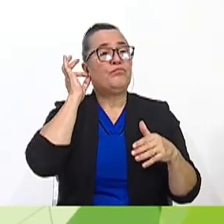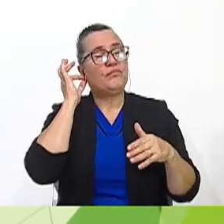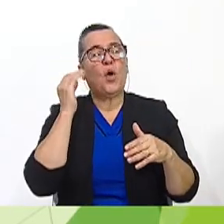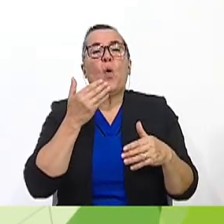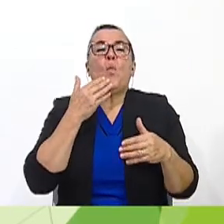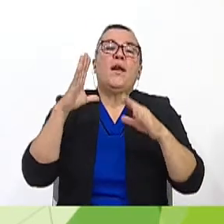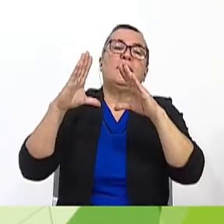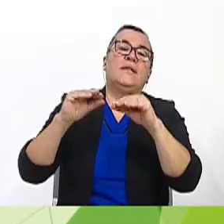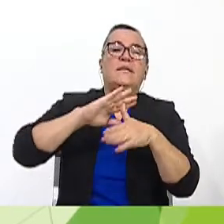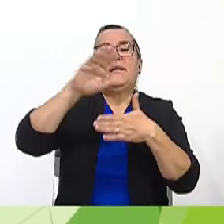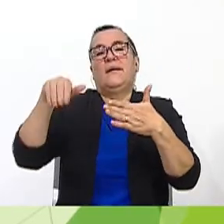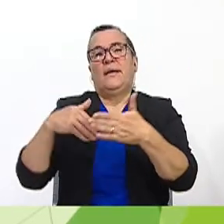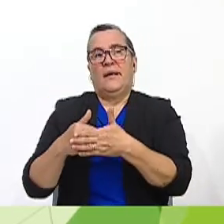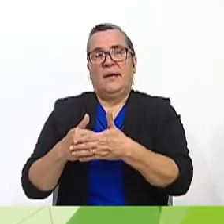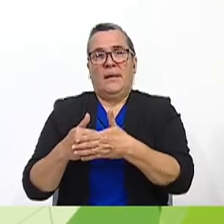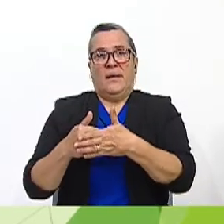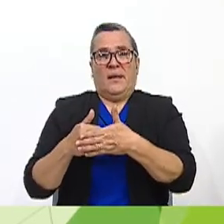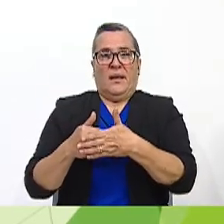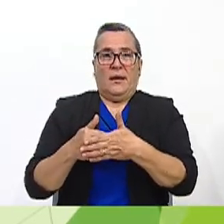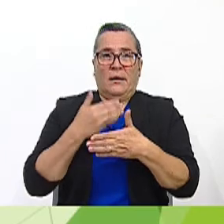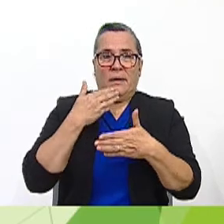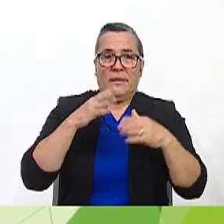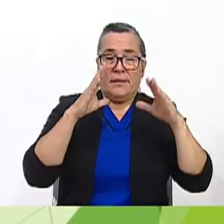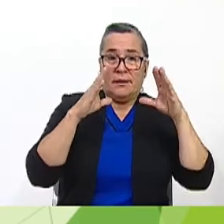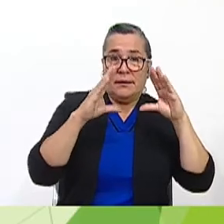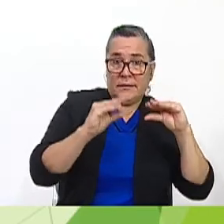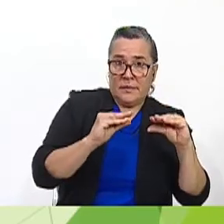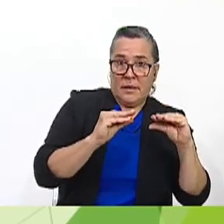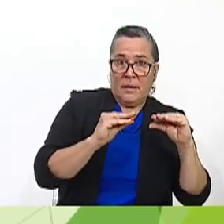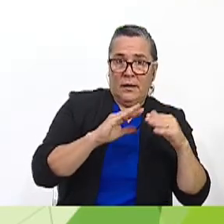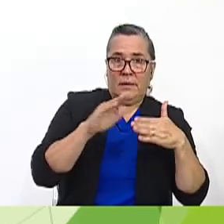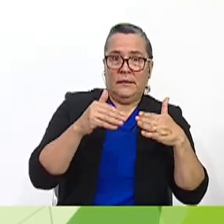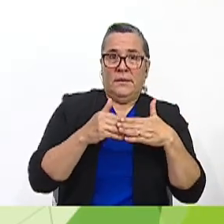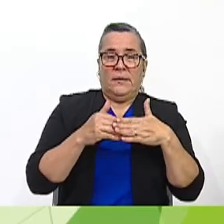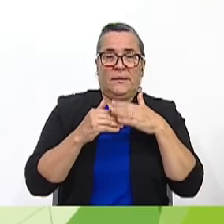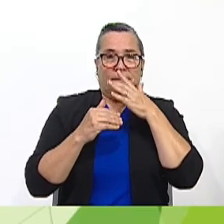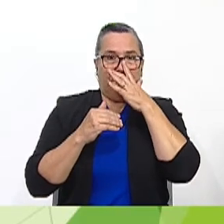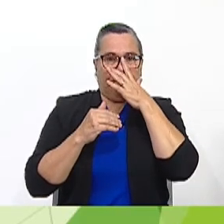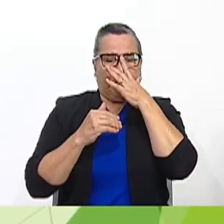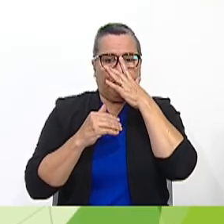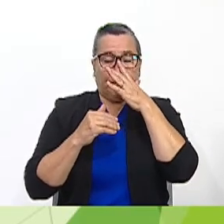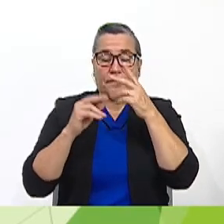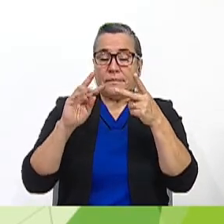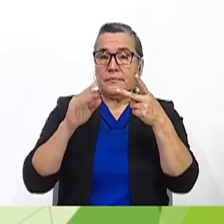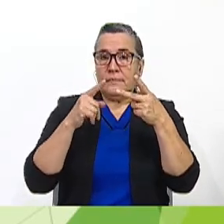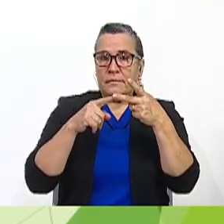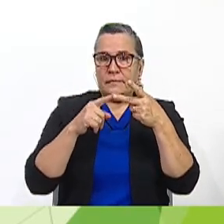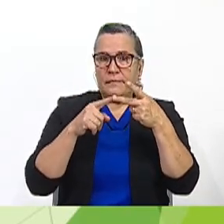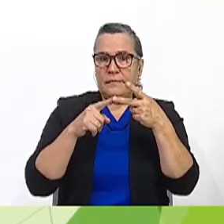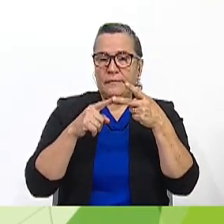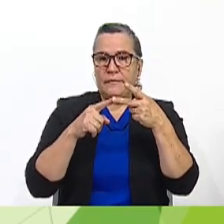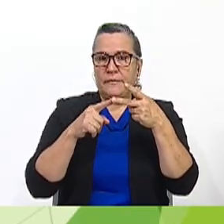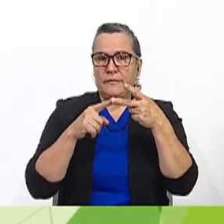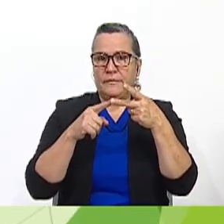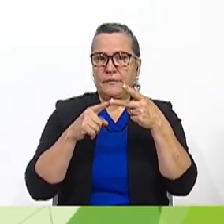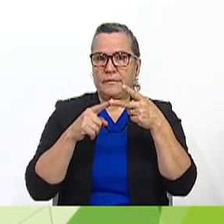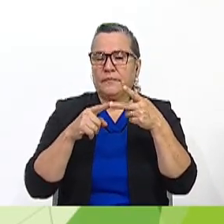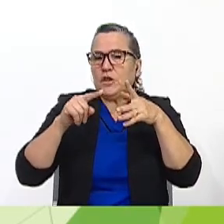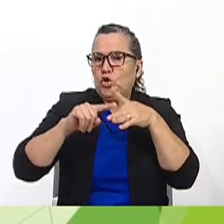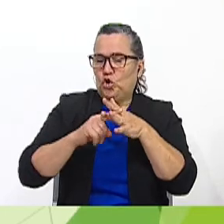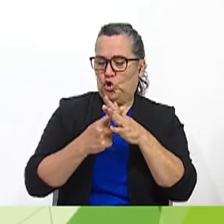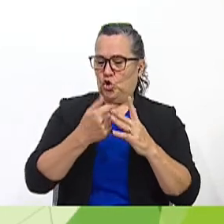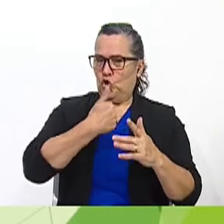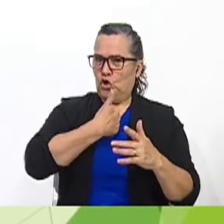afternoon everyone, okay, good evening everybody. The next second, secondly, well, you are going to introduce